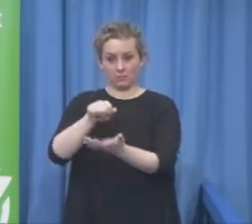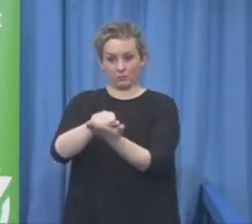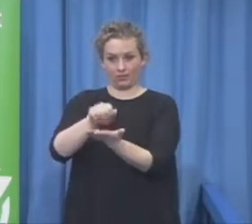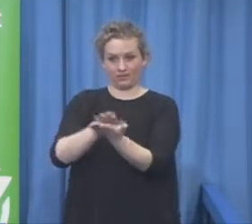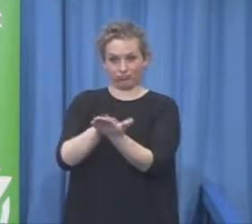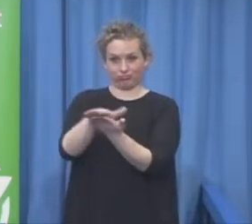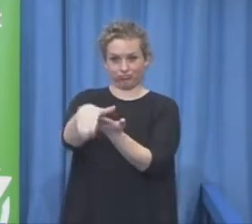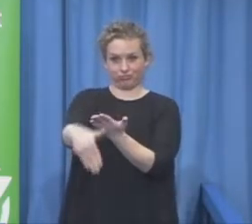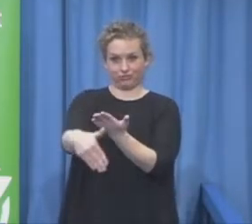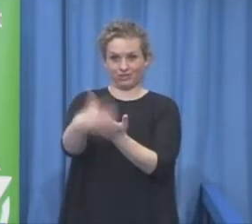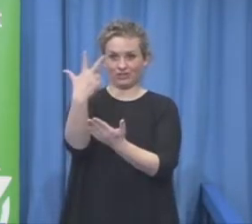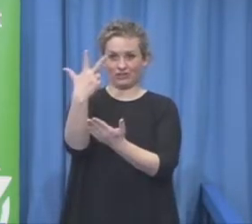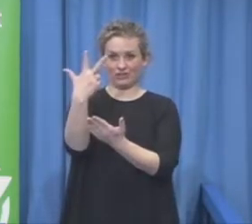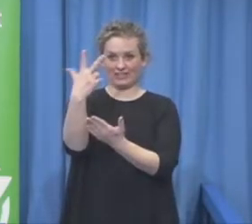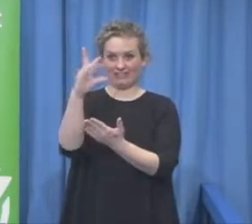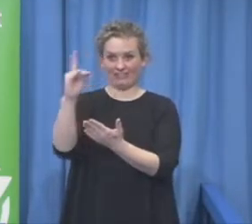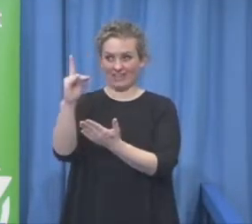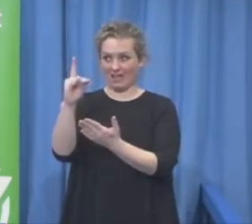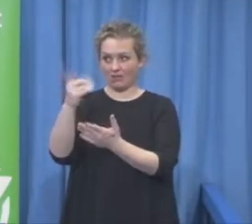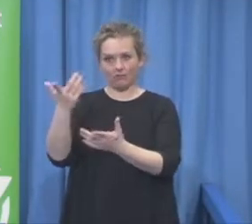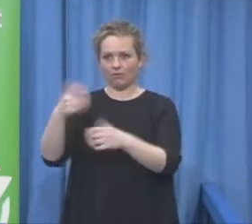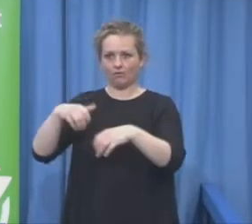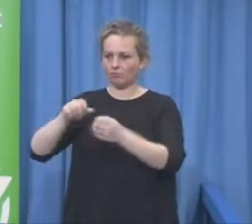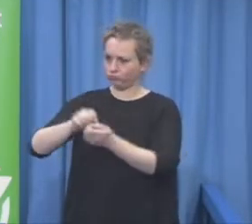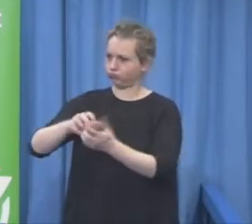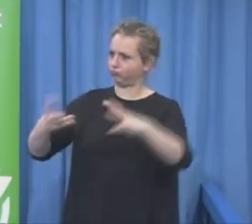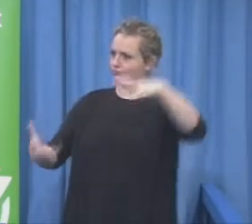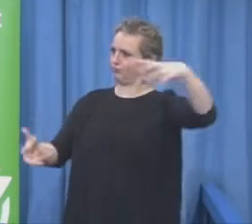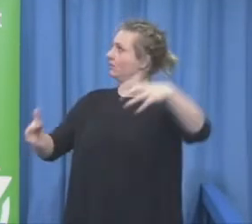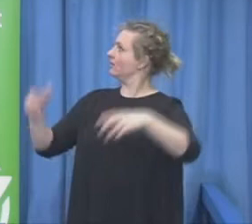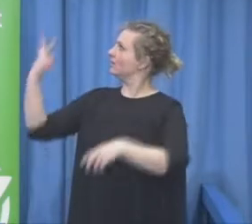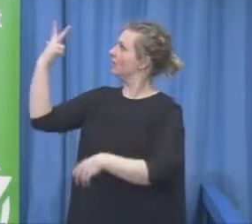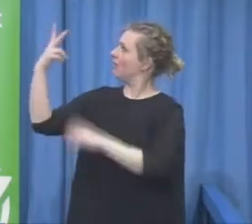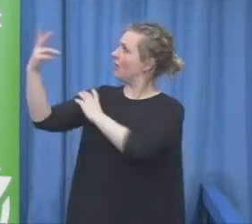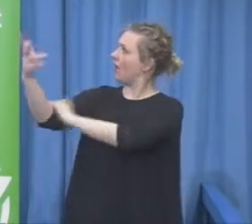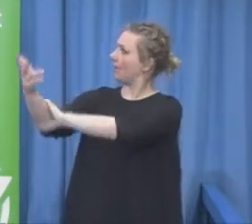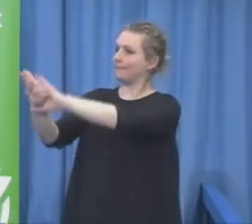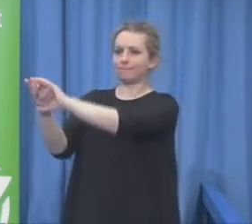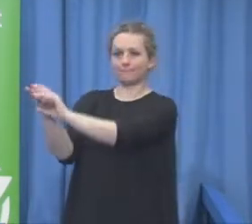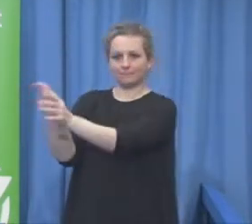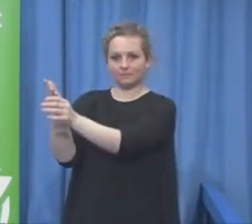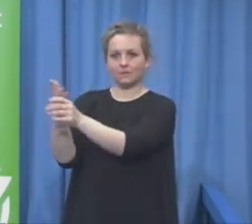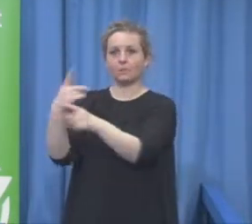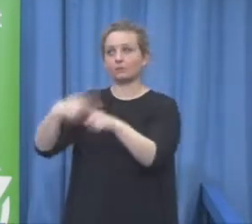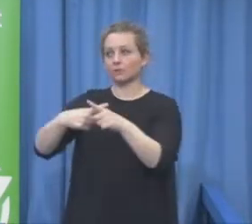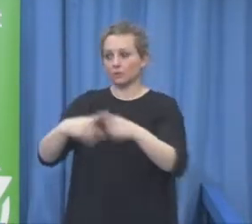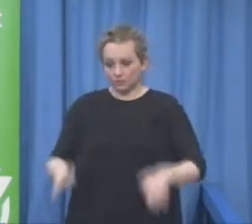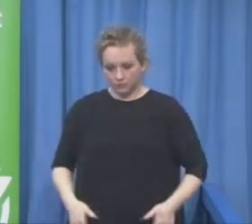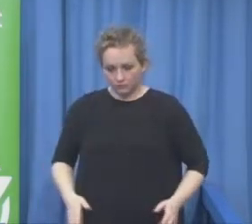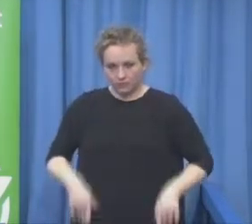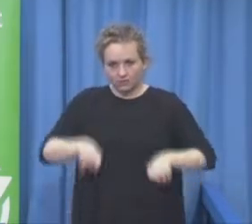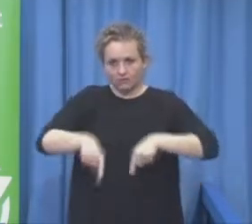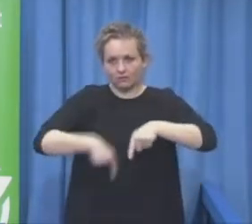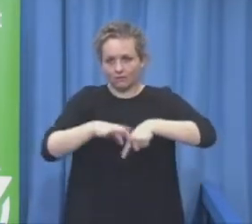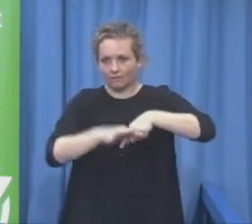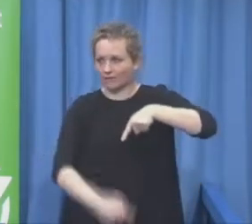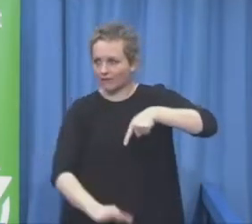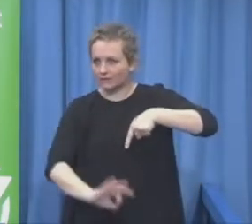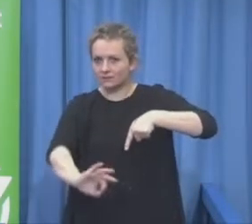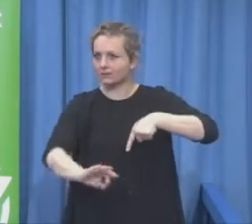of the artificial leg and then the the put to the